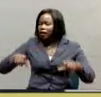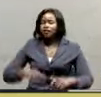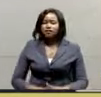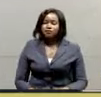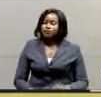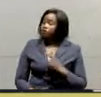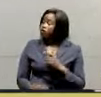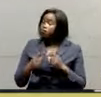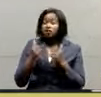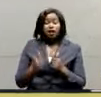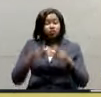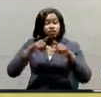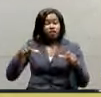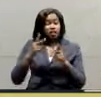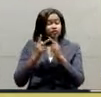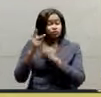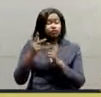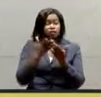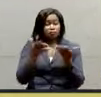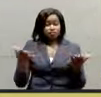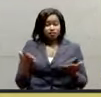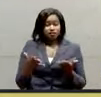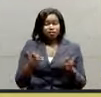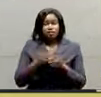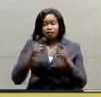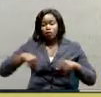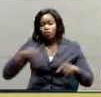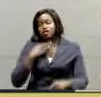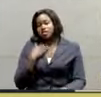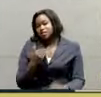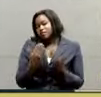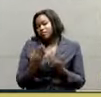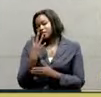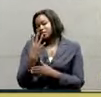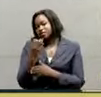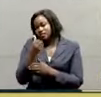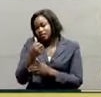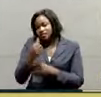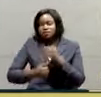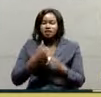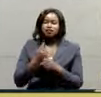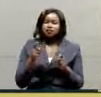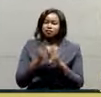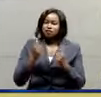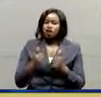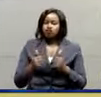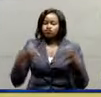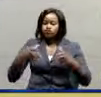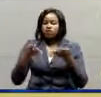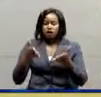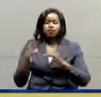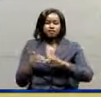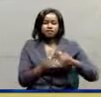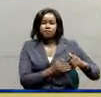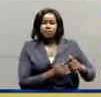in the land division? Four. So he needs at least six years to dispose of the current load. Some cases are